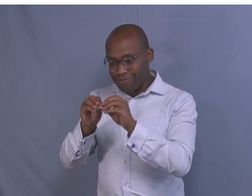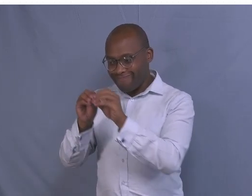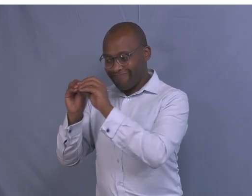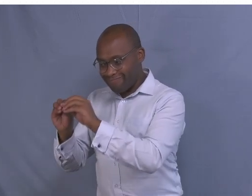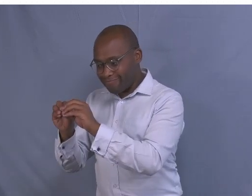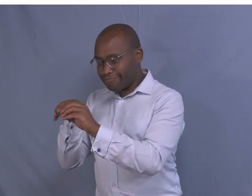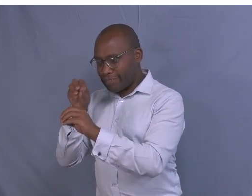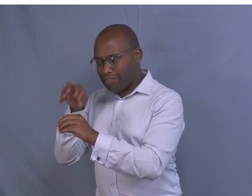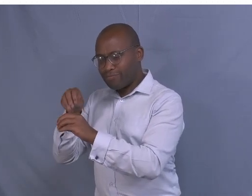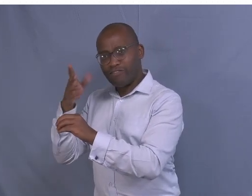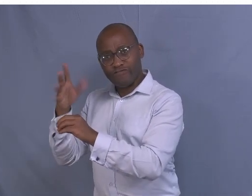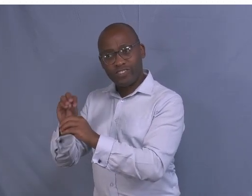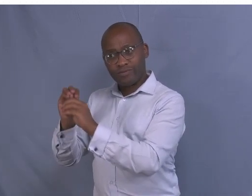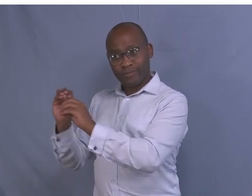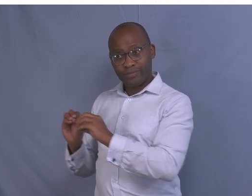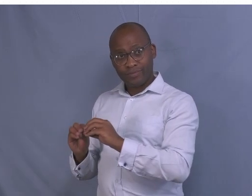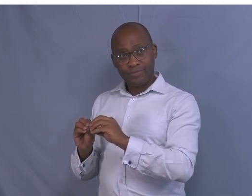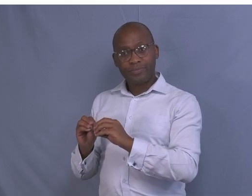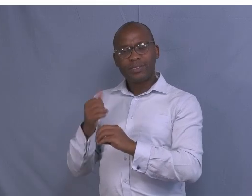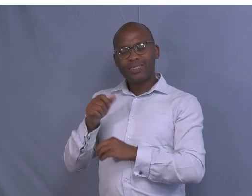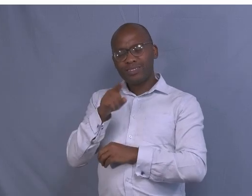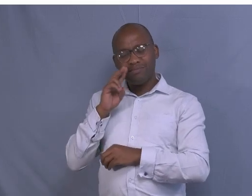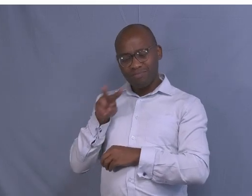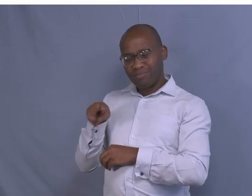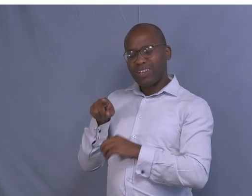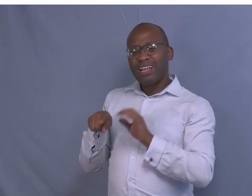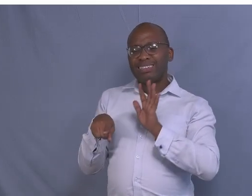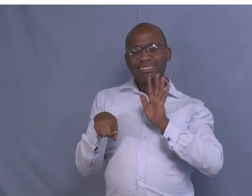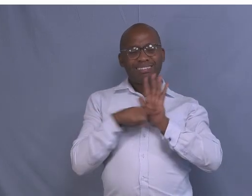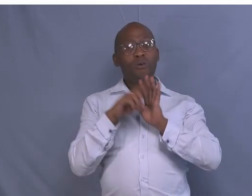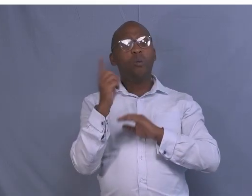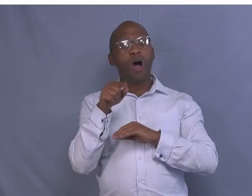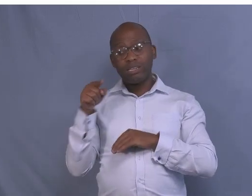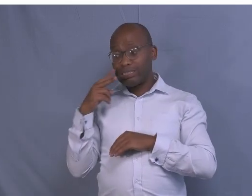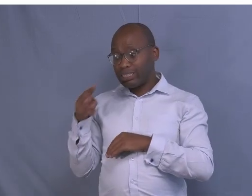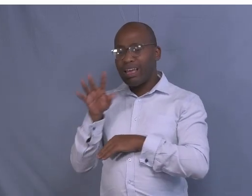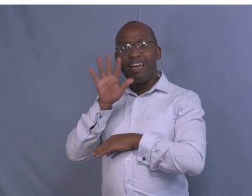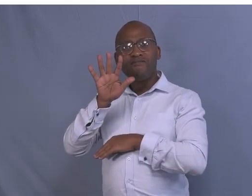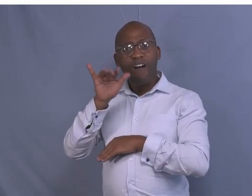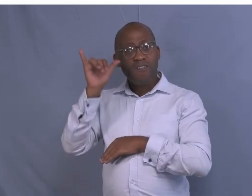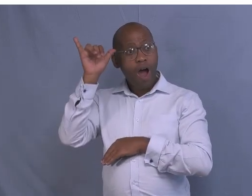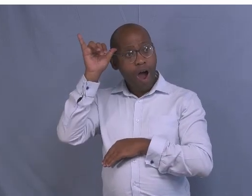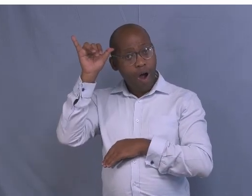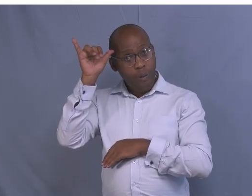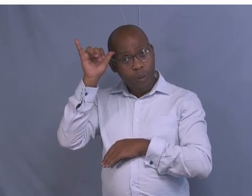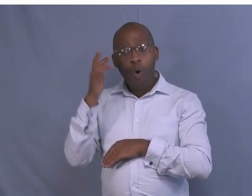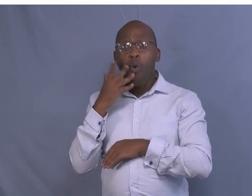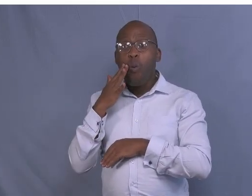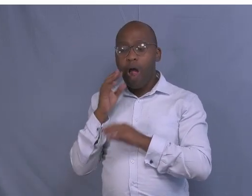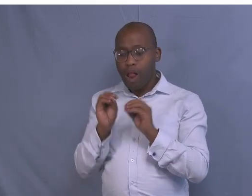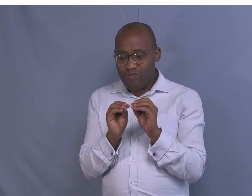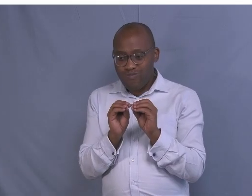disadvantages? As you can see, those cattle, they are five there. As they move,